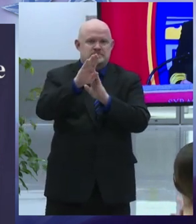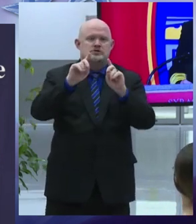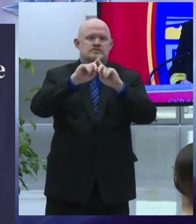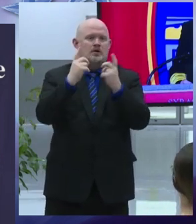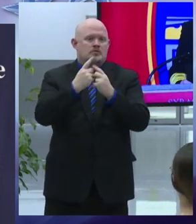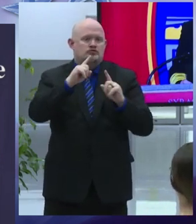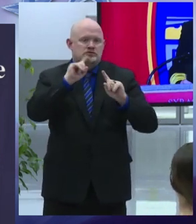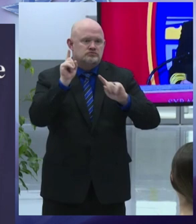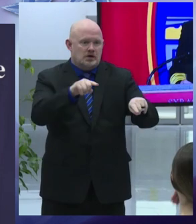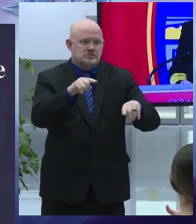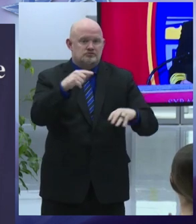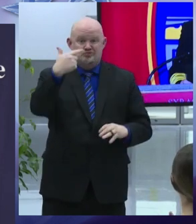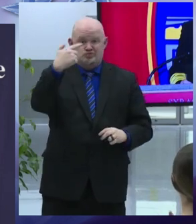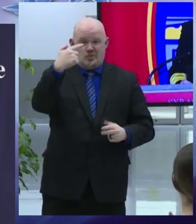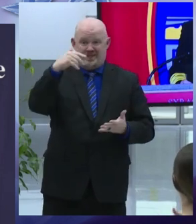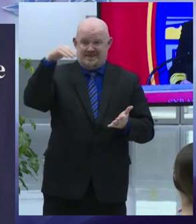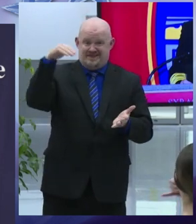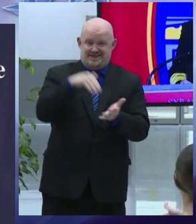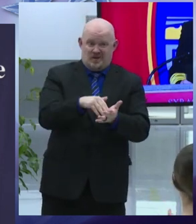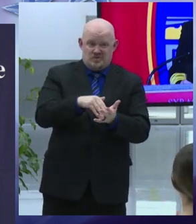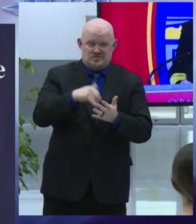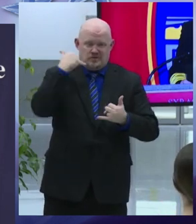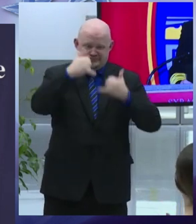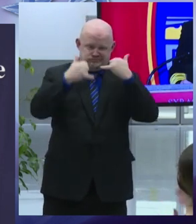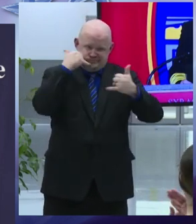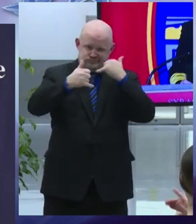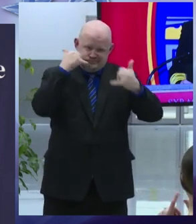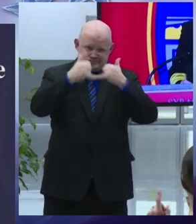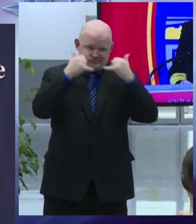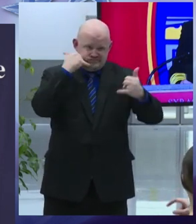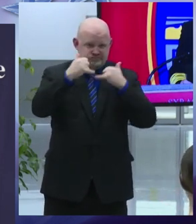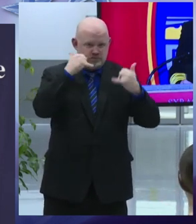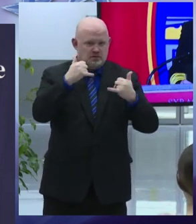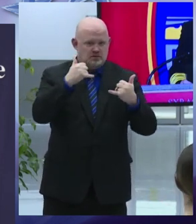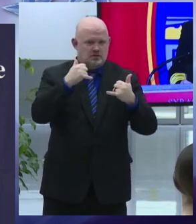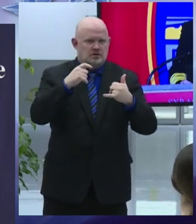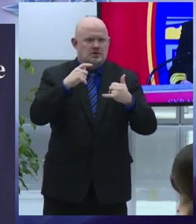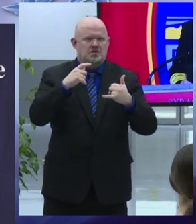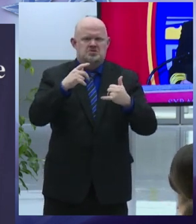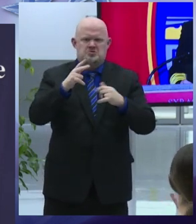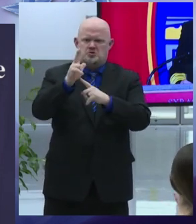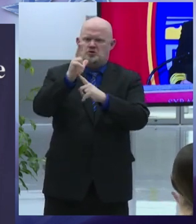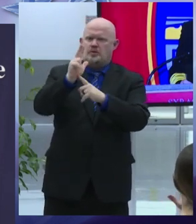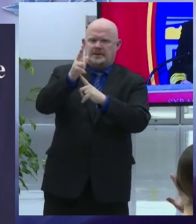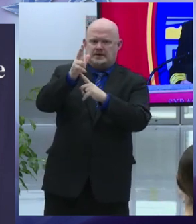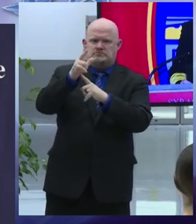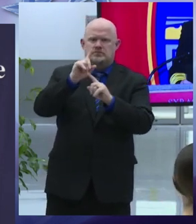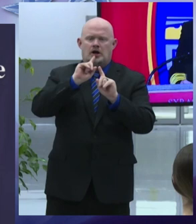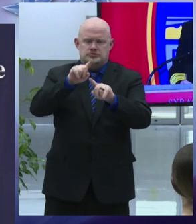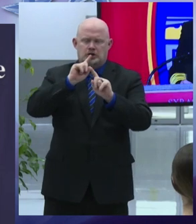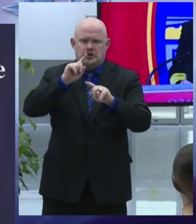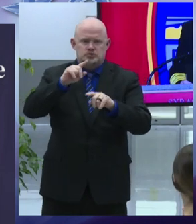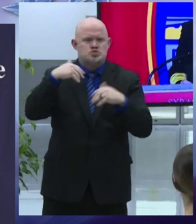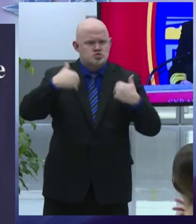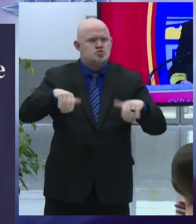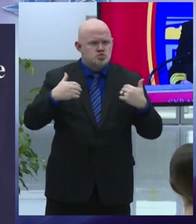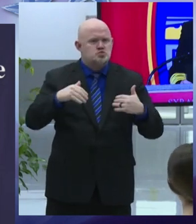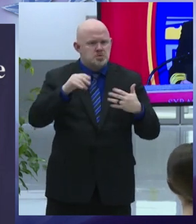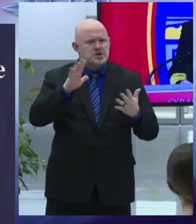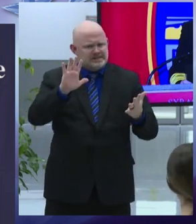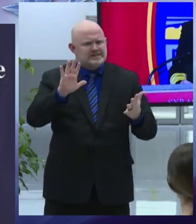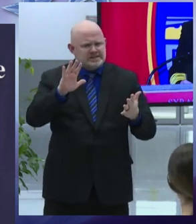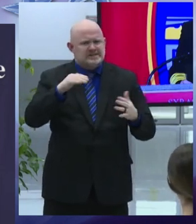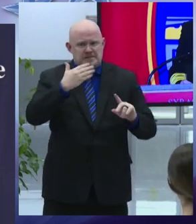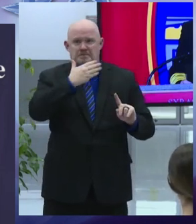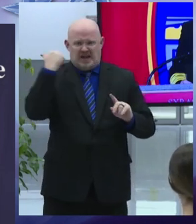2021 it maintained an average response time of three minutes and 32 seconds the best in onondaga county and among the